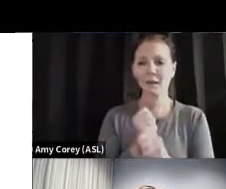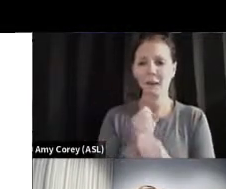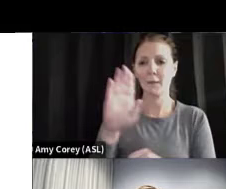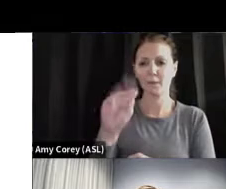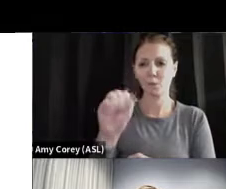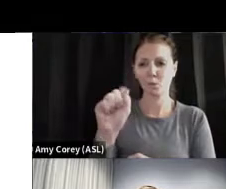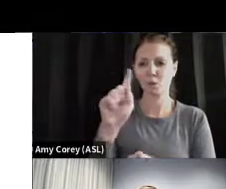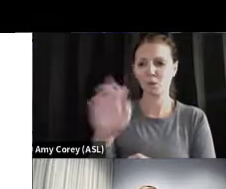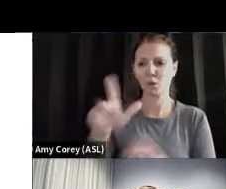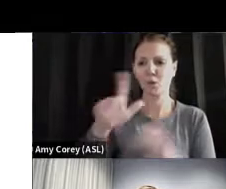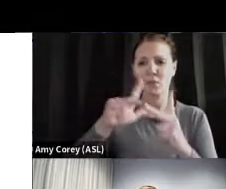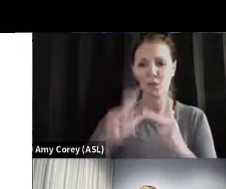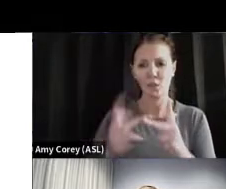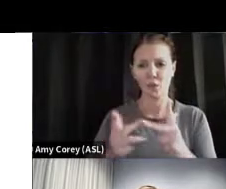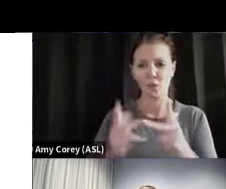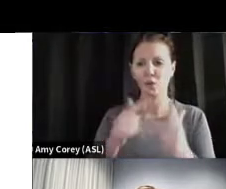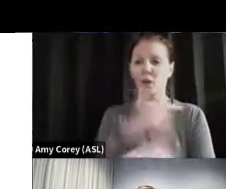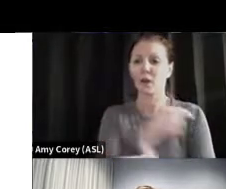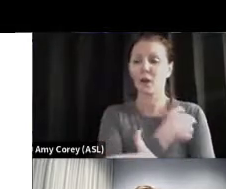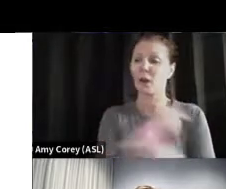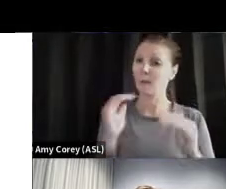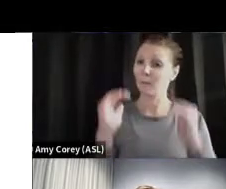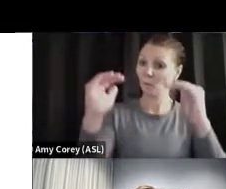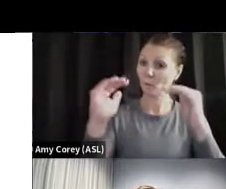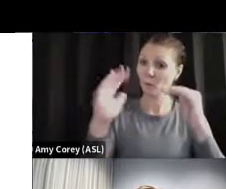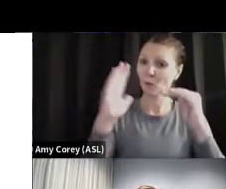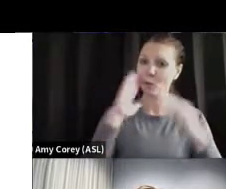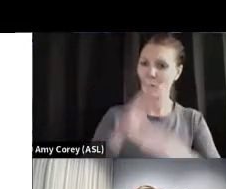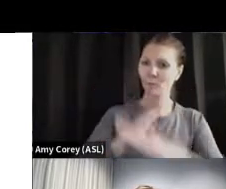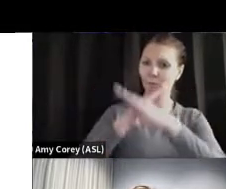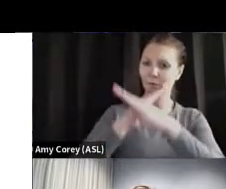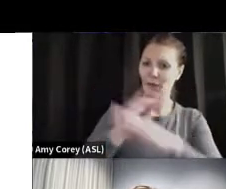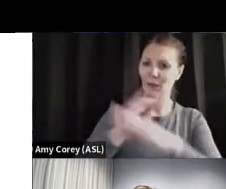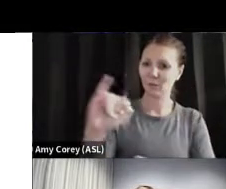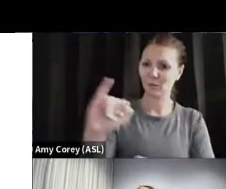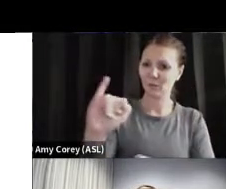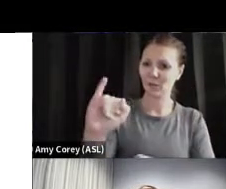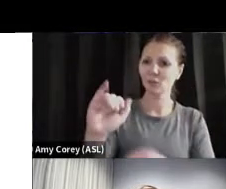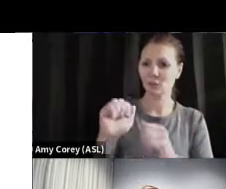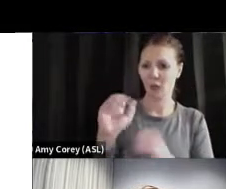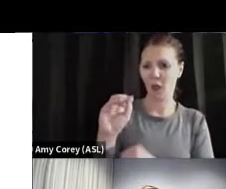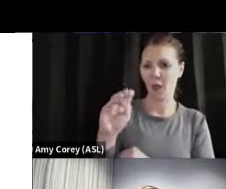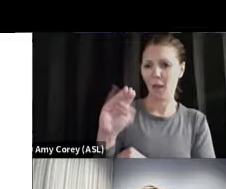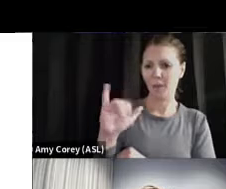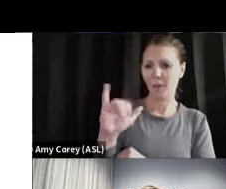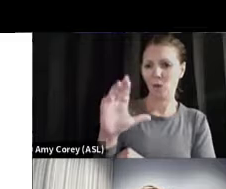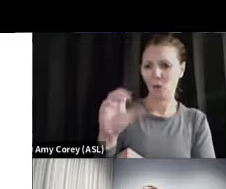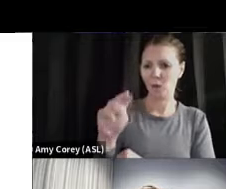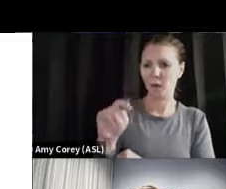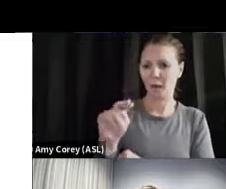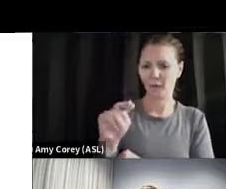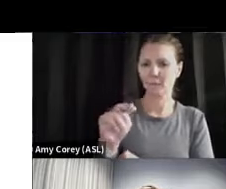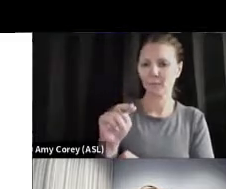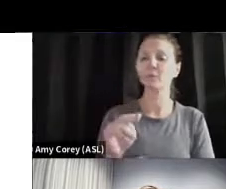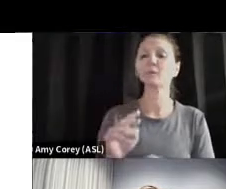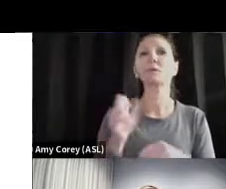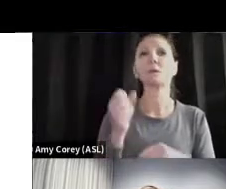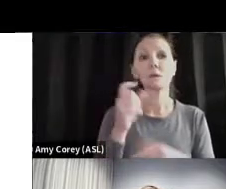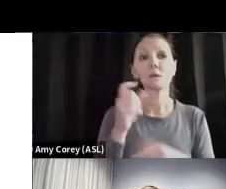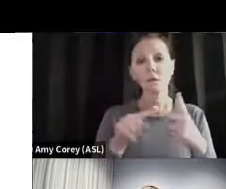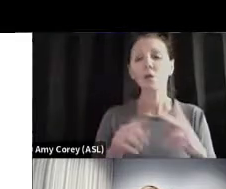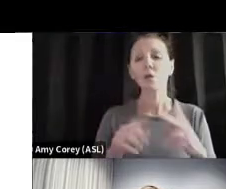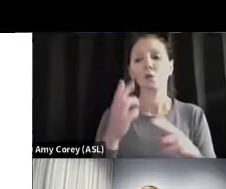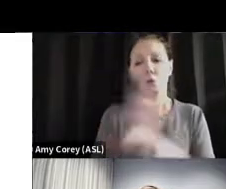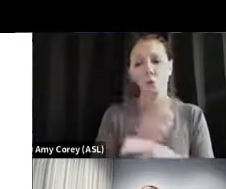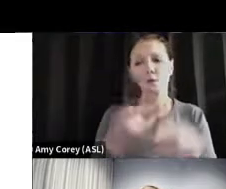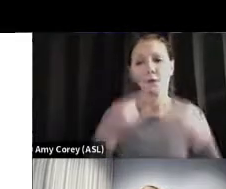boosted. You get boosted, you're going to prevent infection with Omicron. That is on its way right now, and it is coming. Use masks. If you're going into